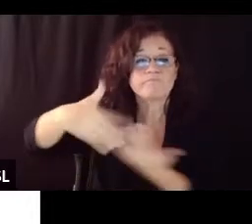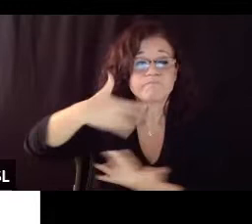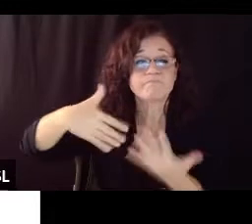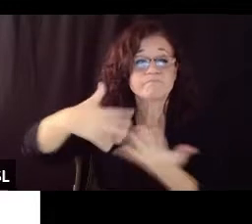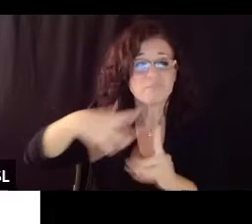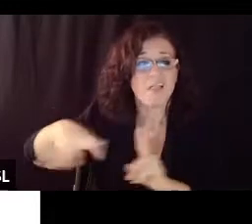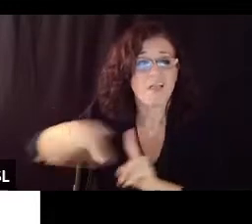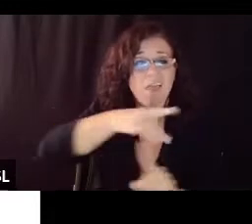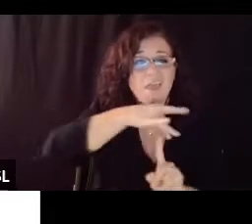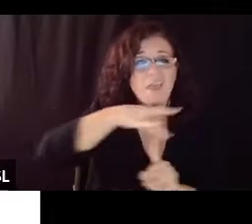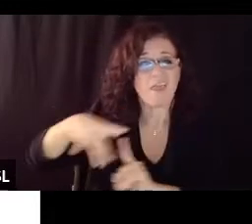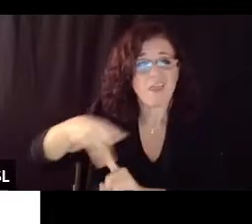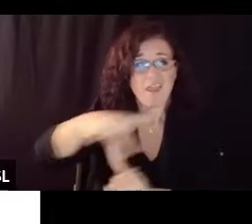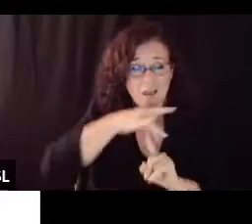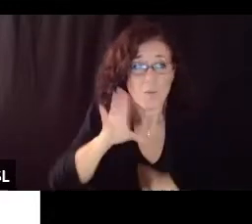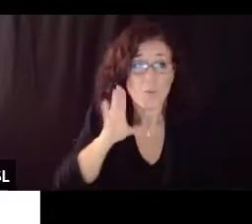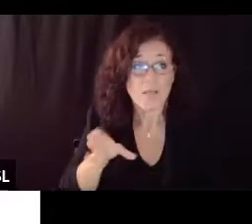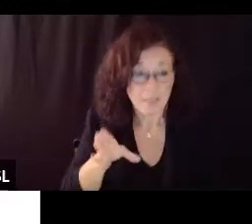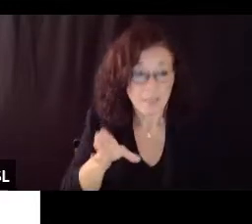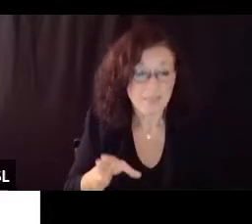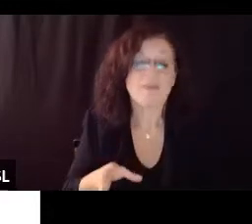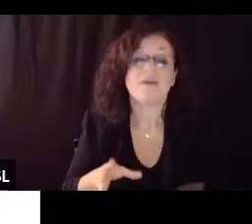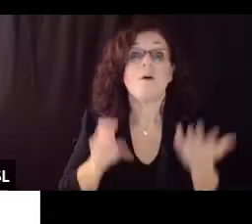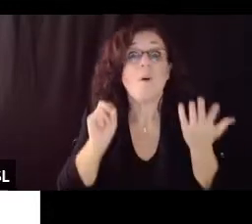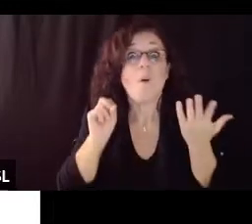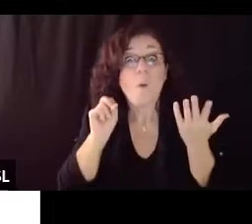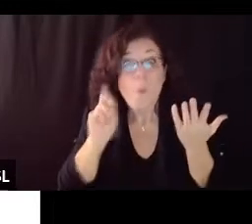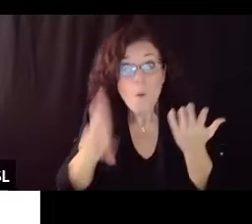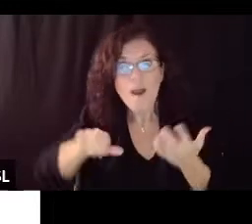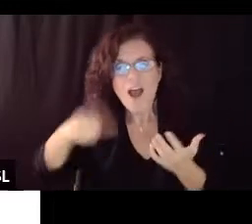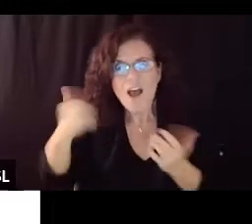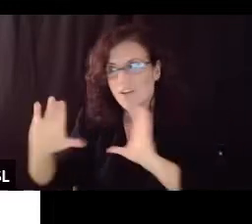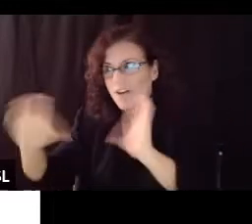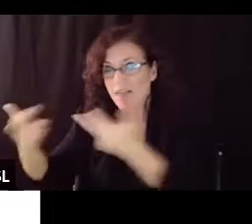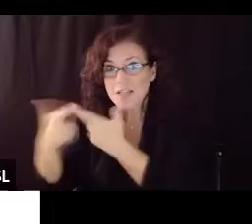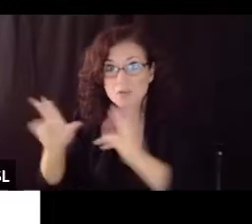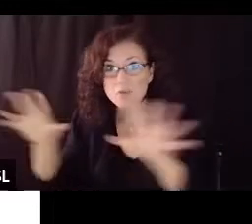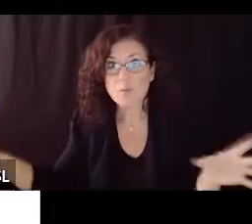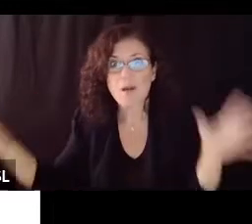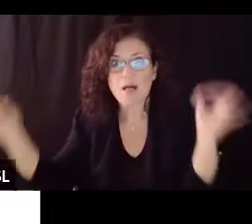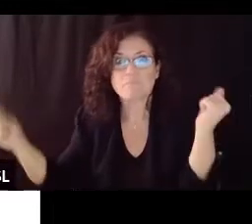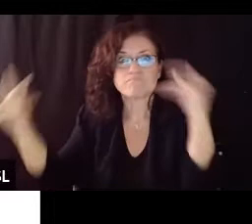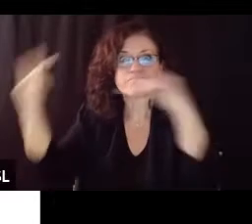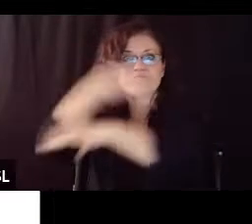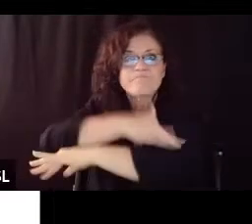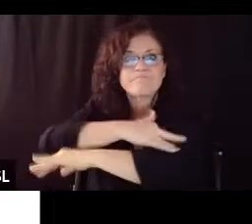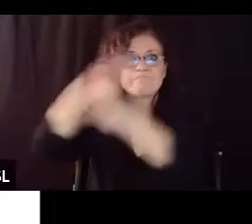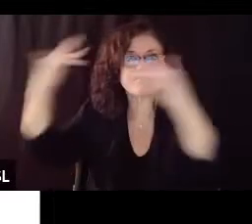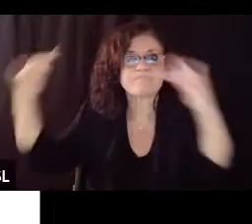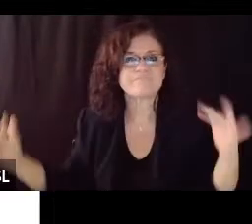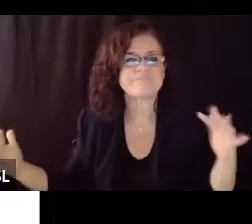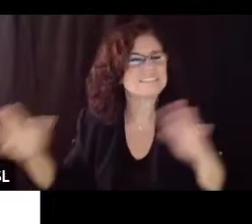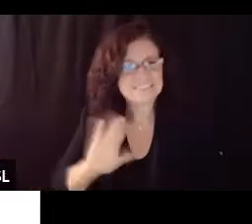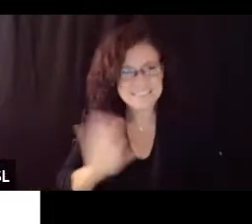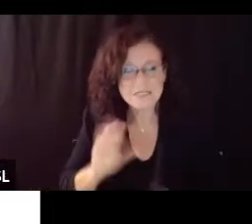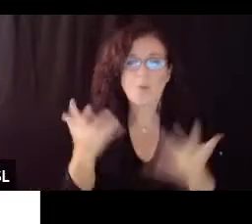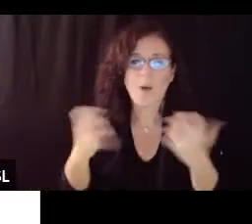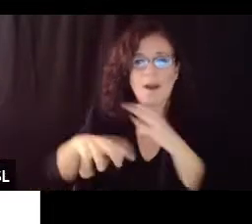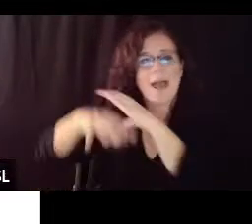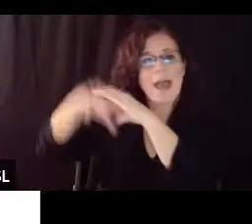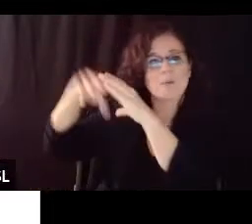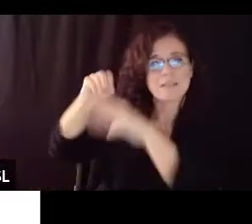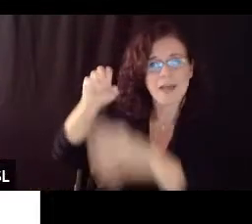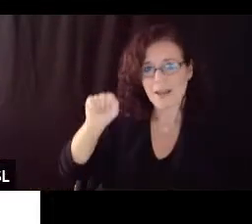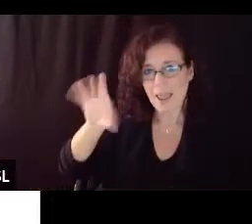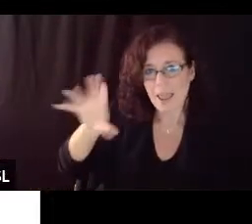air conditioning system that is shared between several classrooms to be bringing virus from one cohort to another cohort right so you want it to be bringing in 100